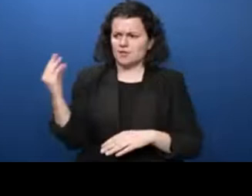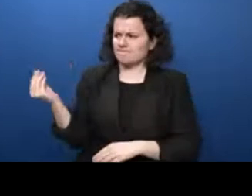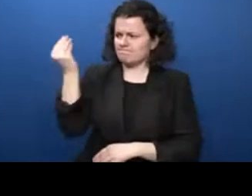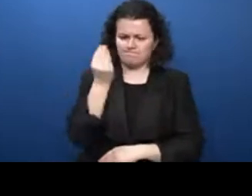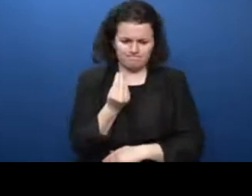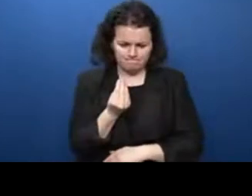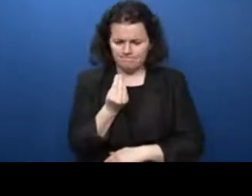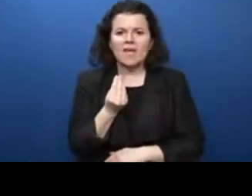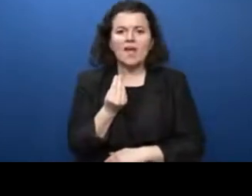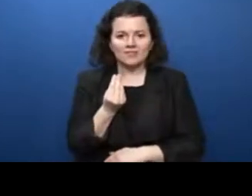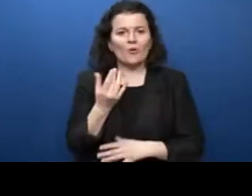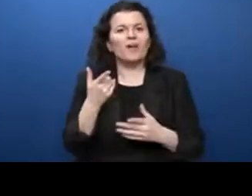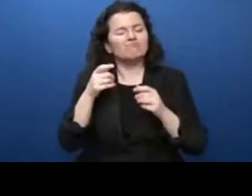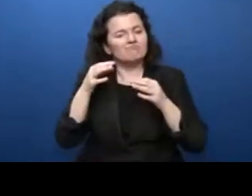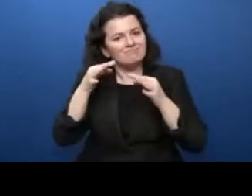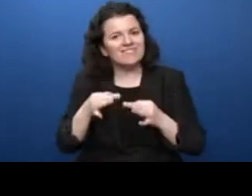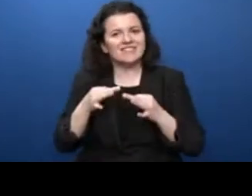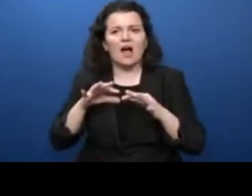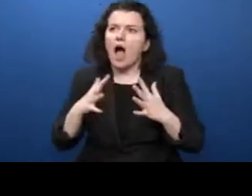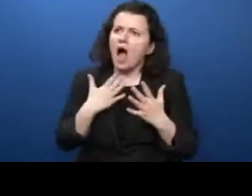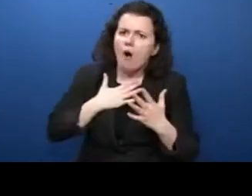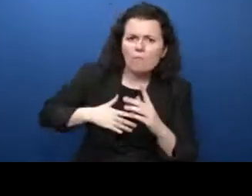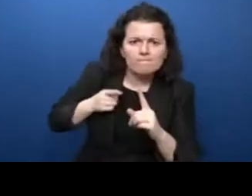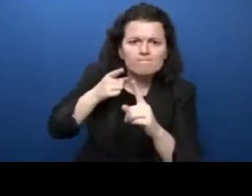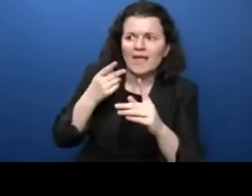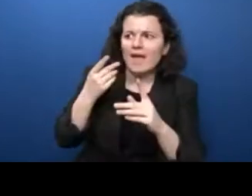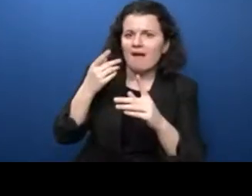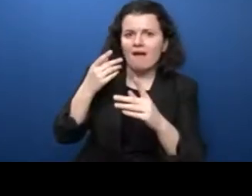How we want to use them and why and in what way.